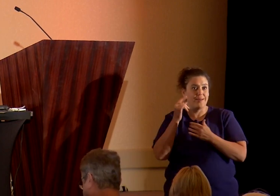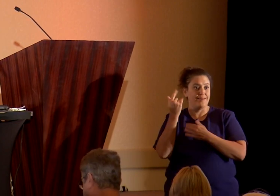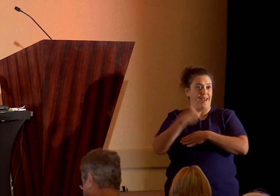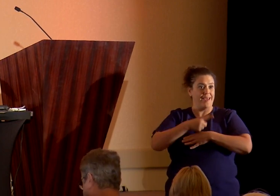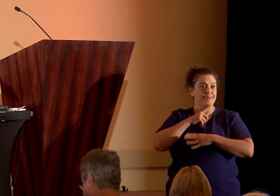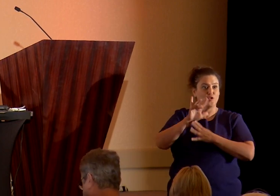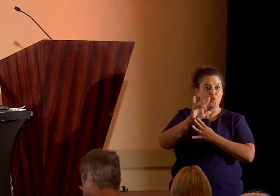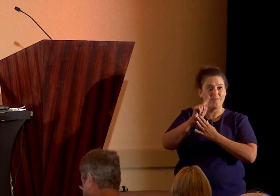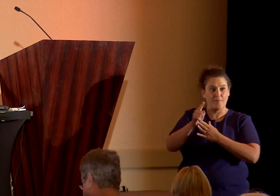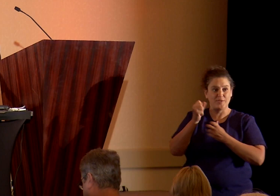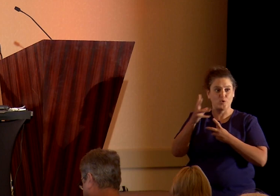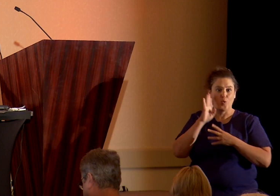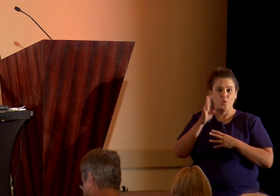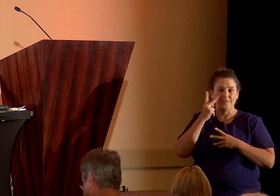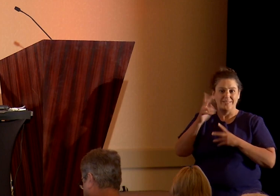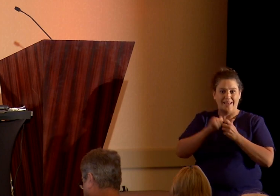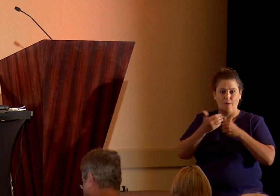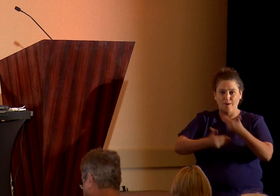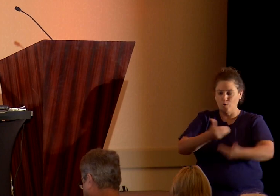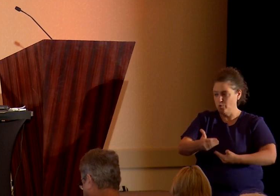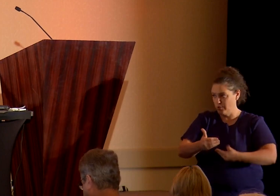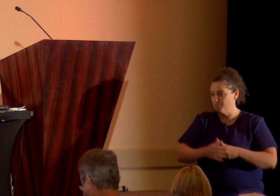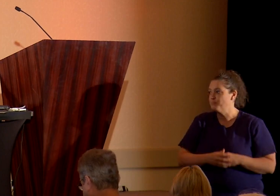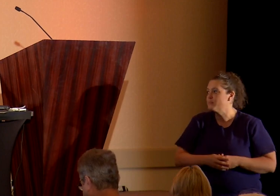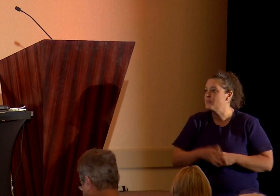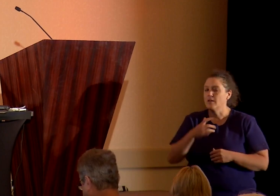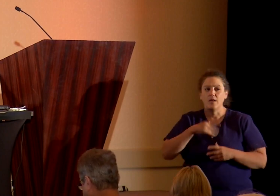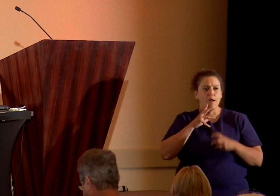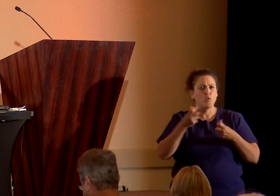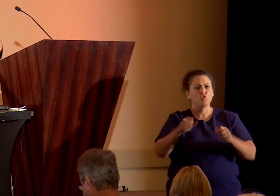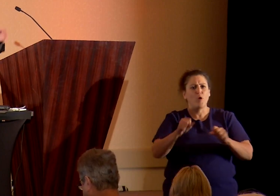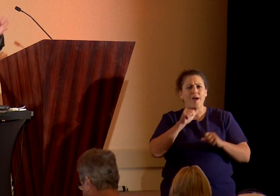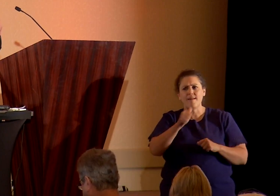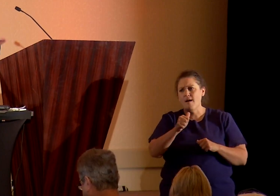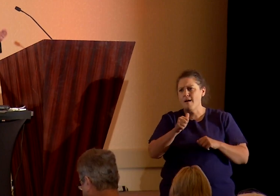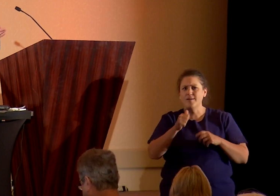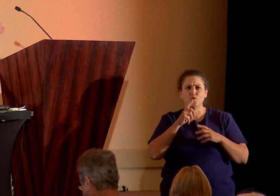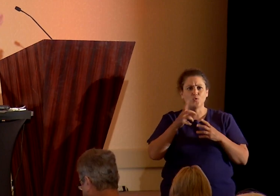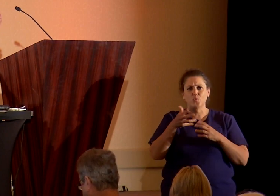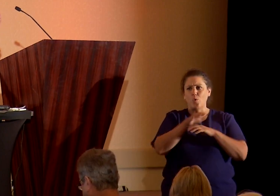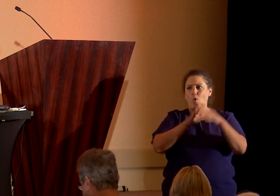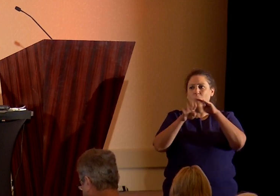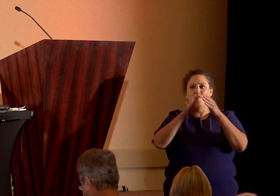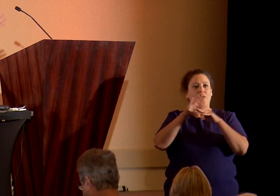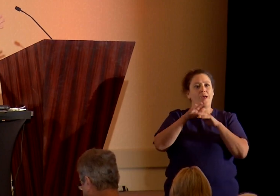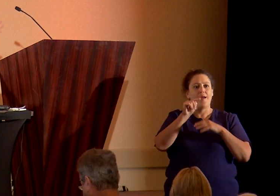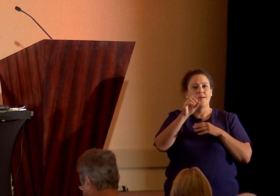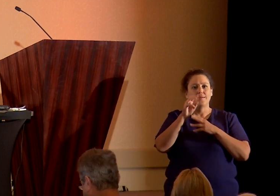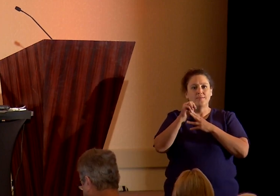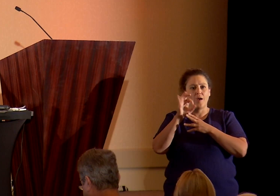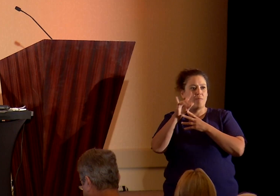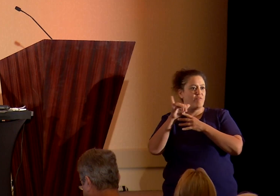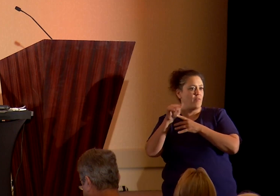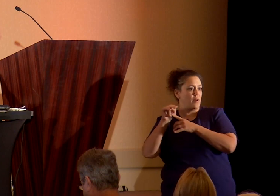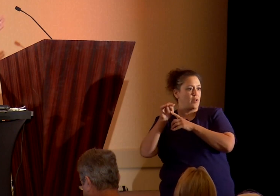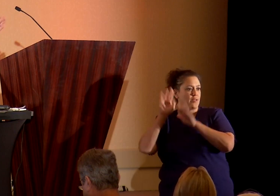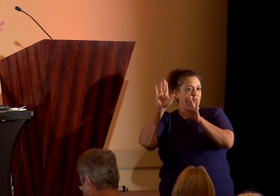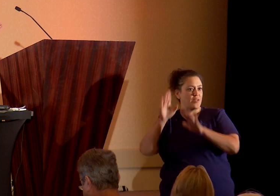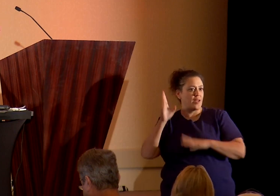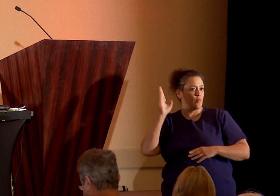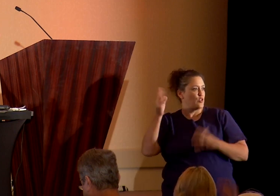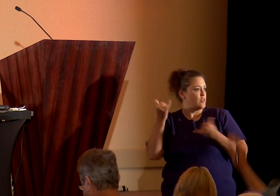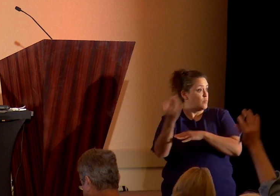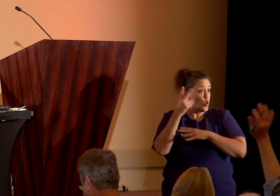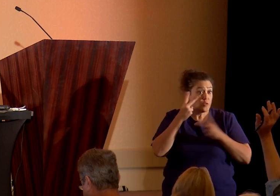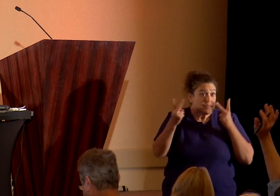So, let's see how that goes. I'll try not to overlap Tom Flynn's fantastic presentation from this morning. How many of you